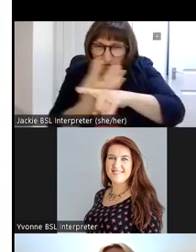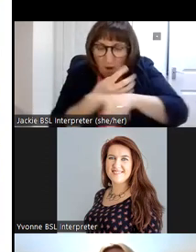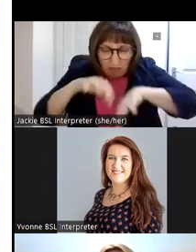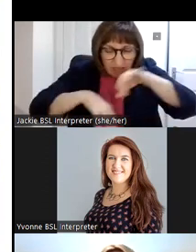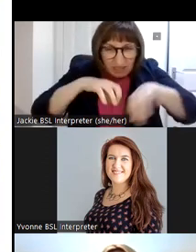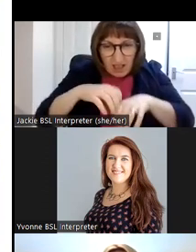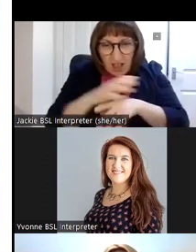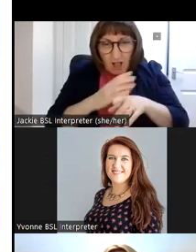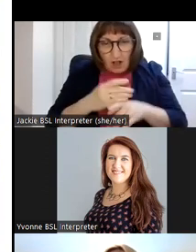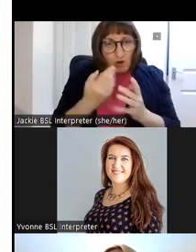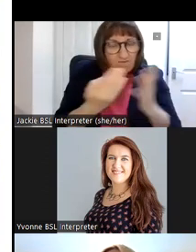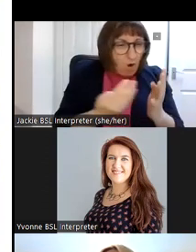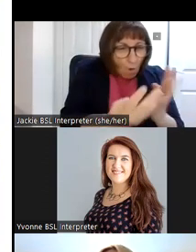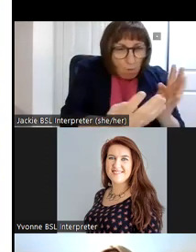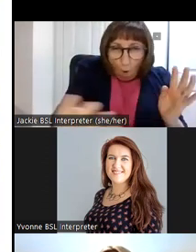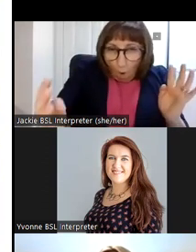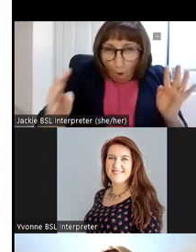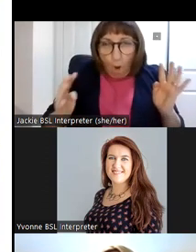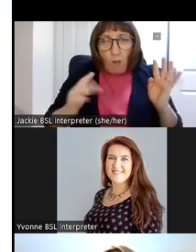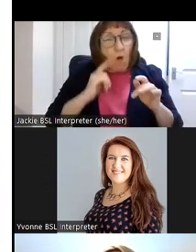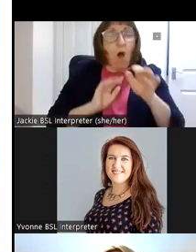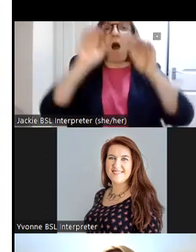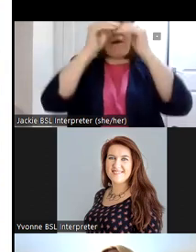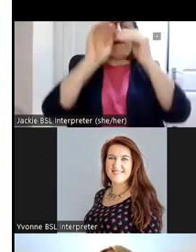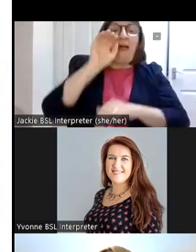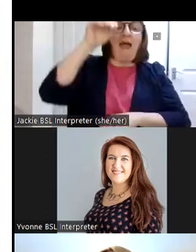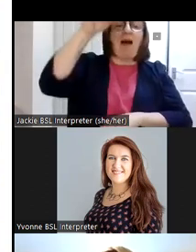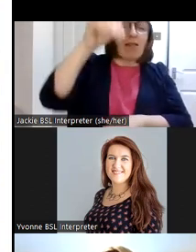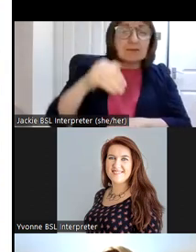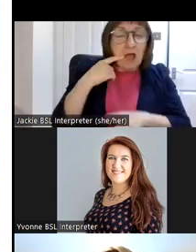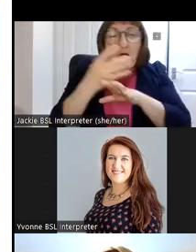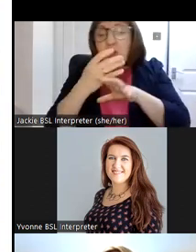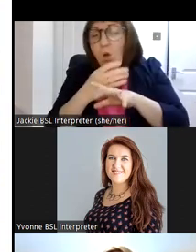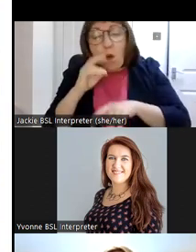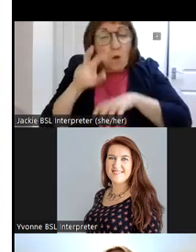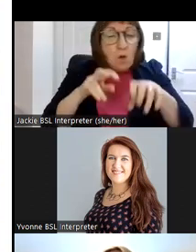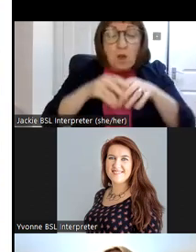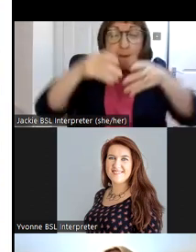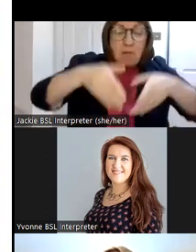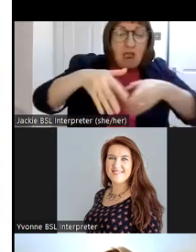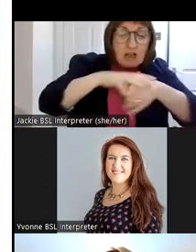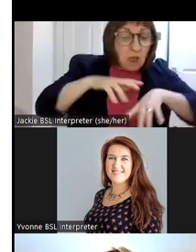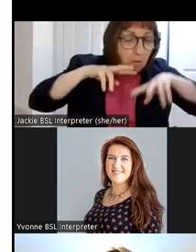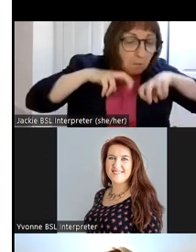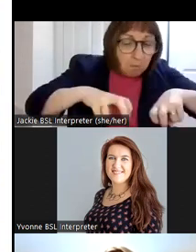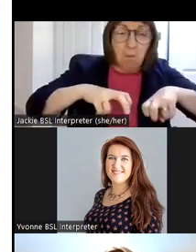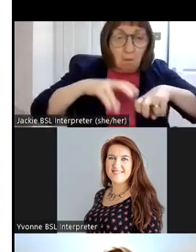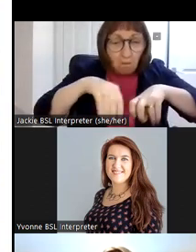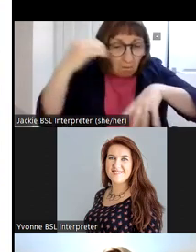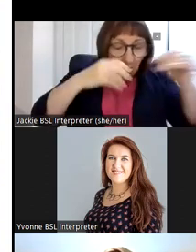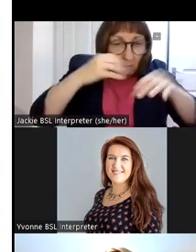ringford walls or up on the hills um examining old burial sites and uh